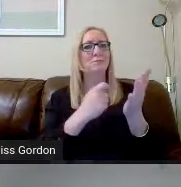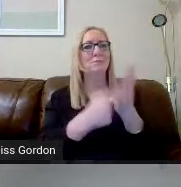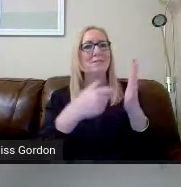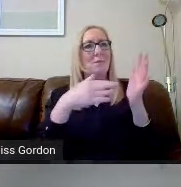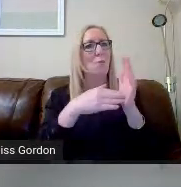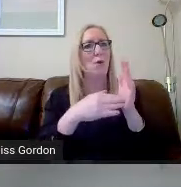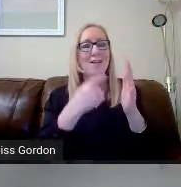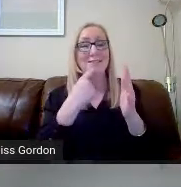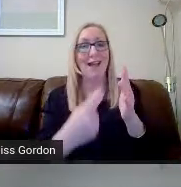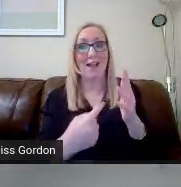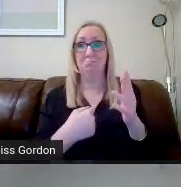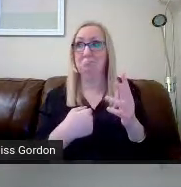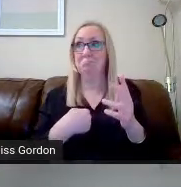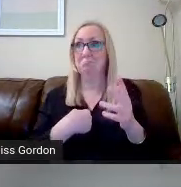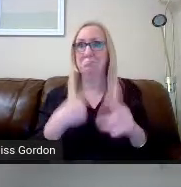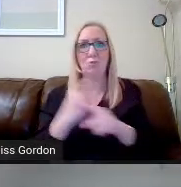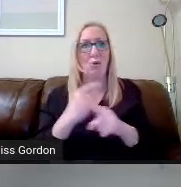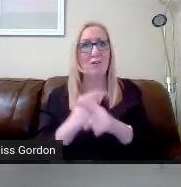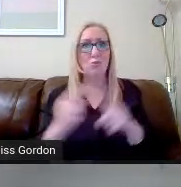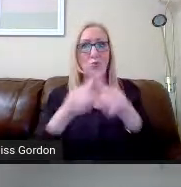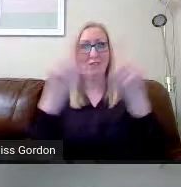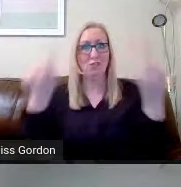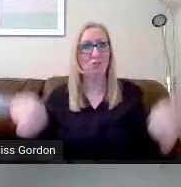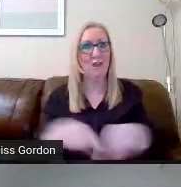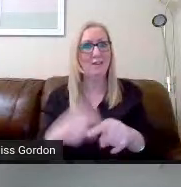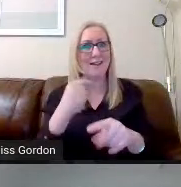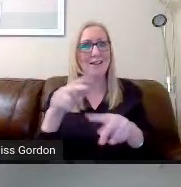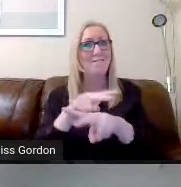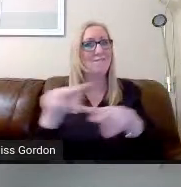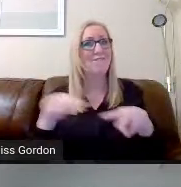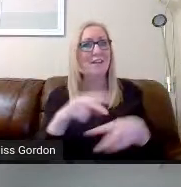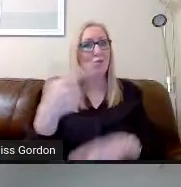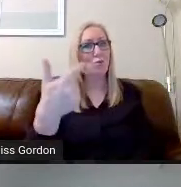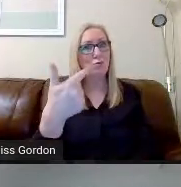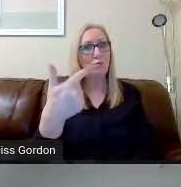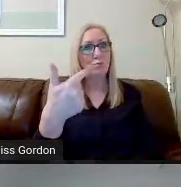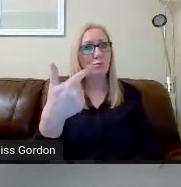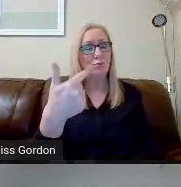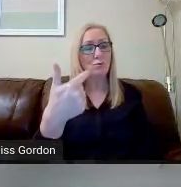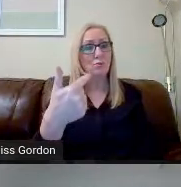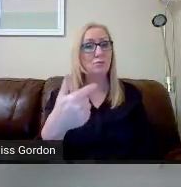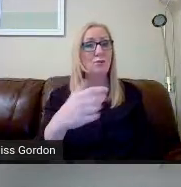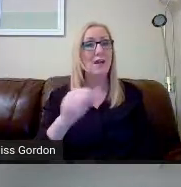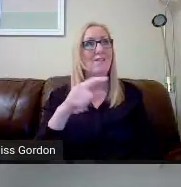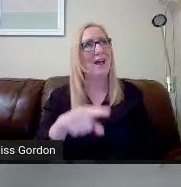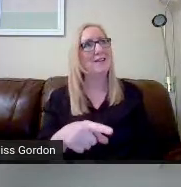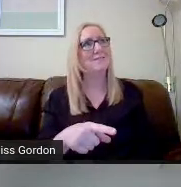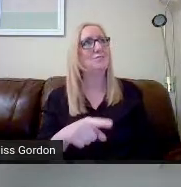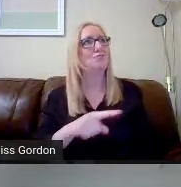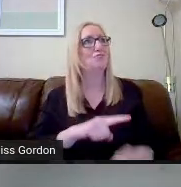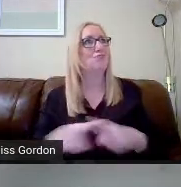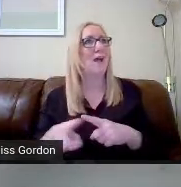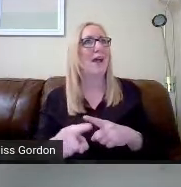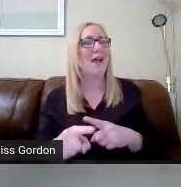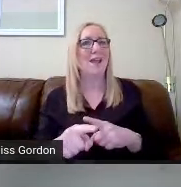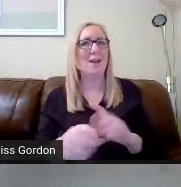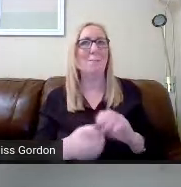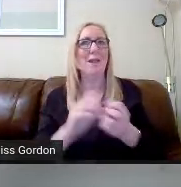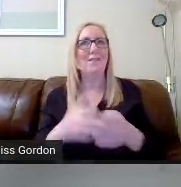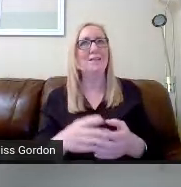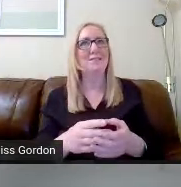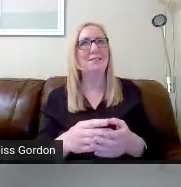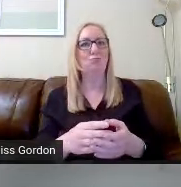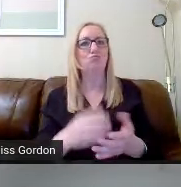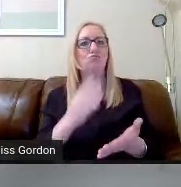talking to a screen and a video camera. So I'll try and make this as painless and as meaningful